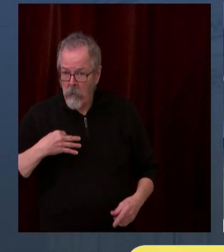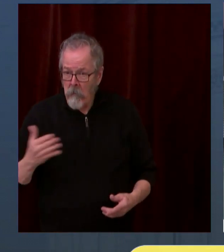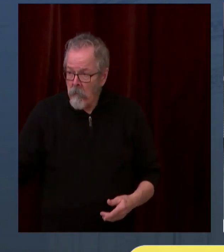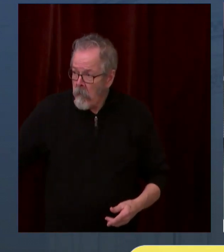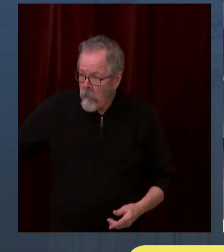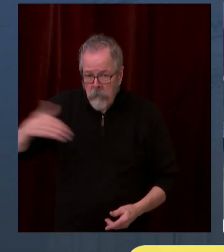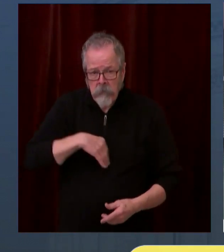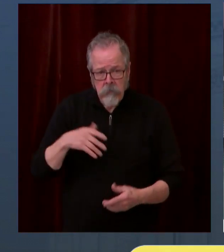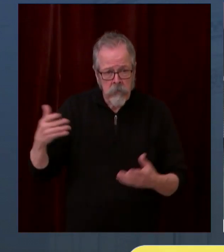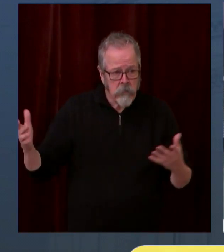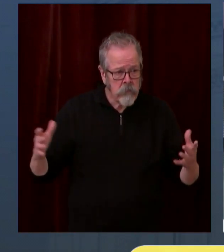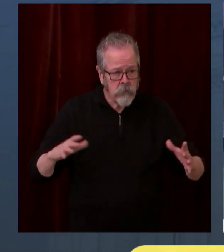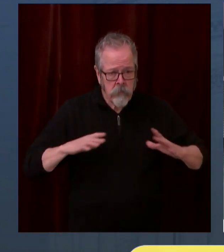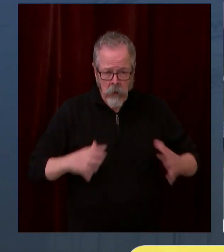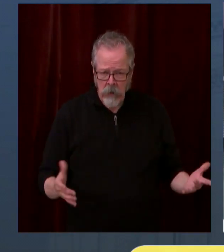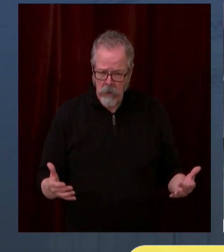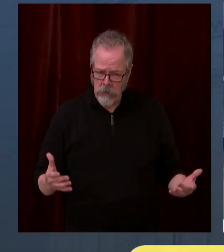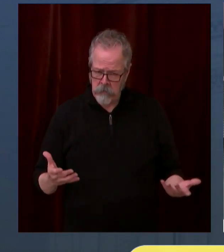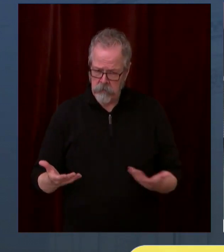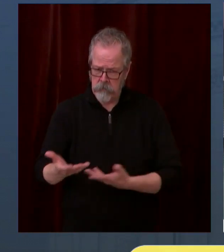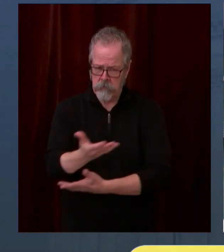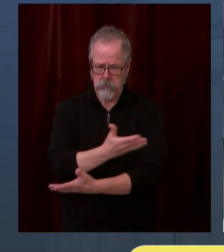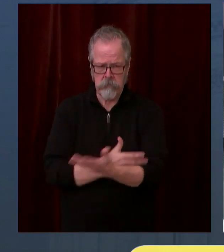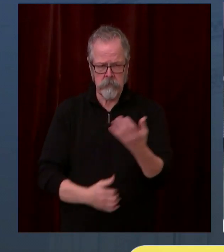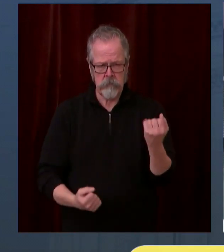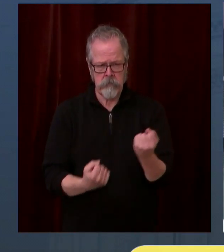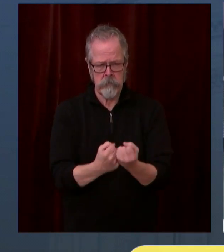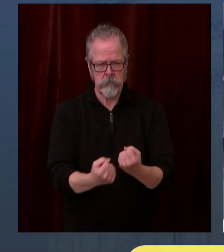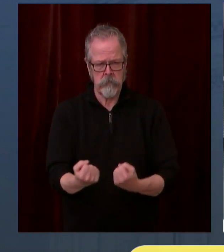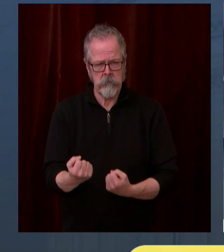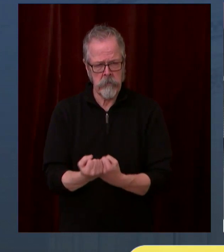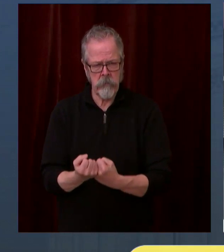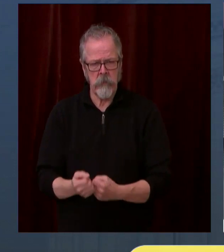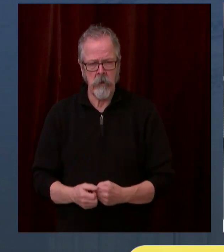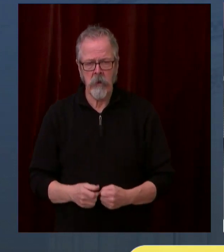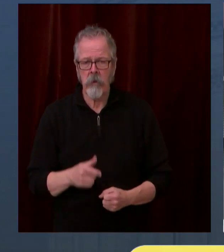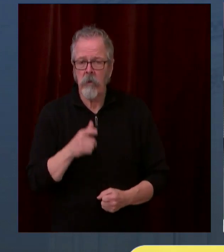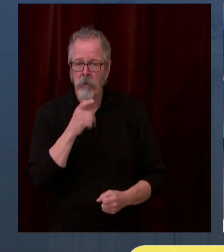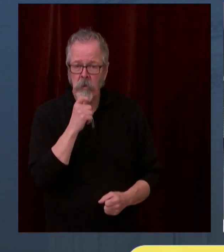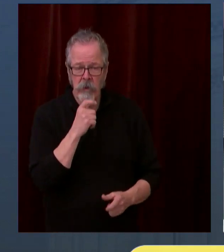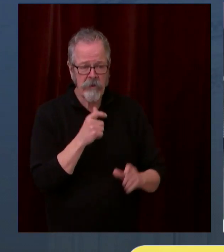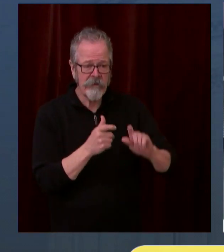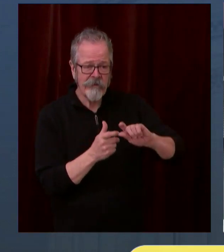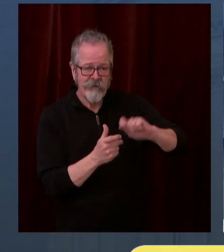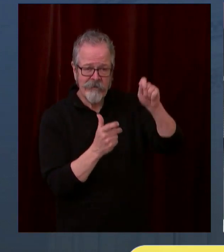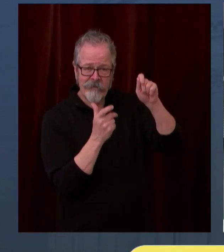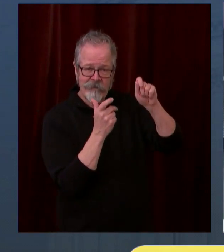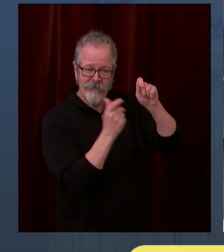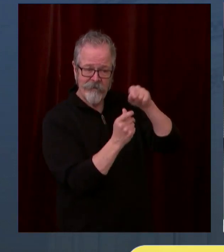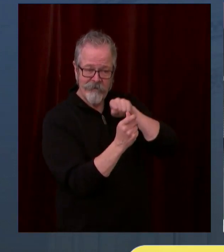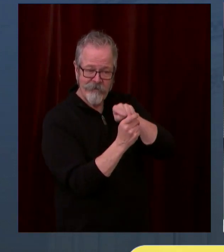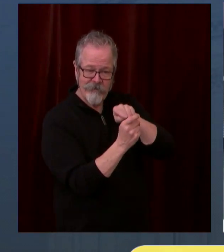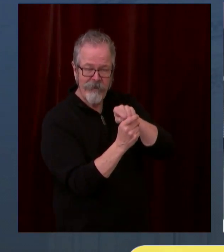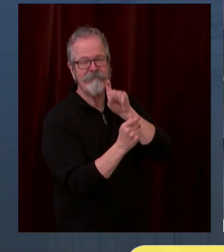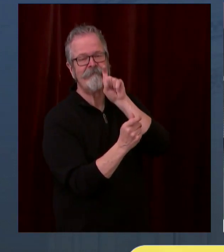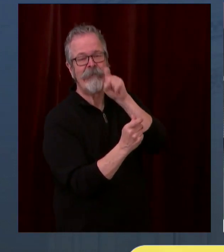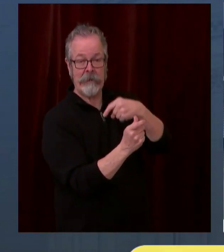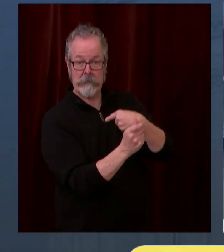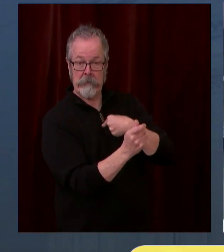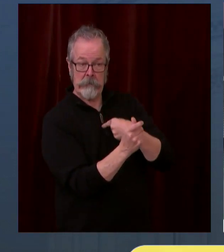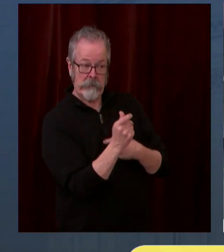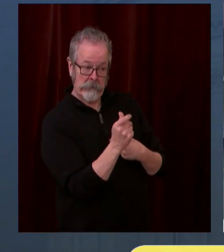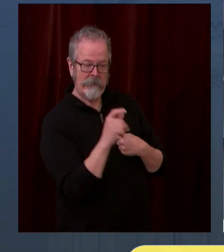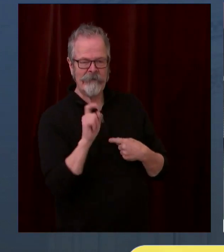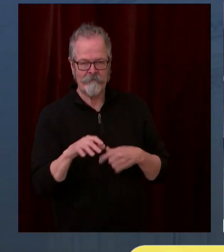other people that need to provide support services, data entry, receptionist services, security services, parking help, all these different